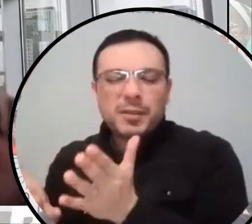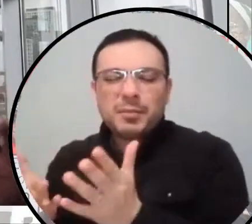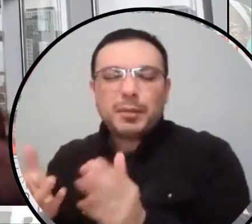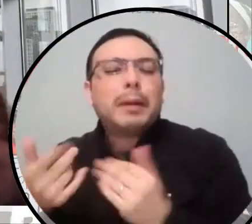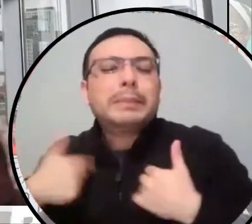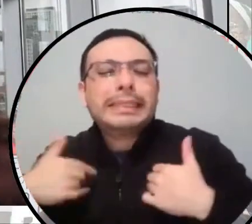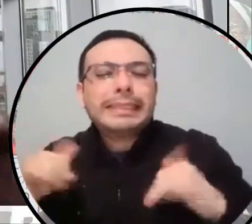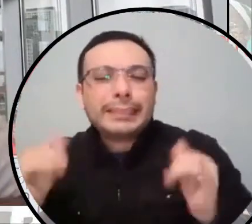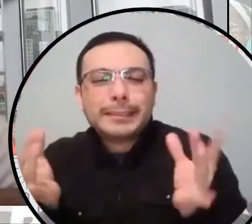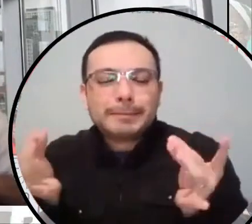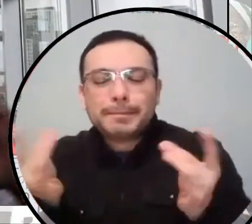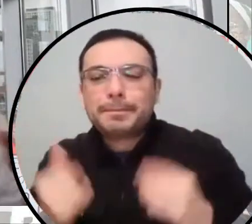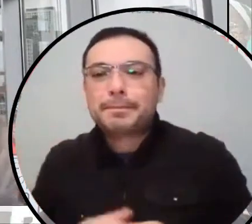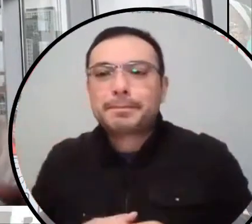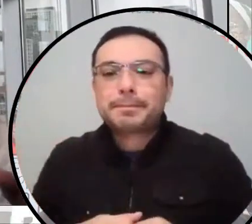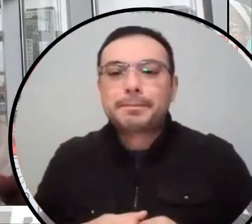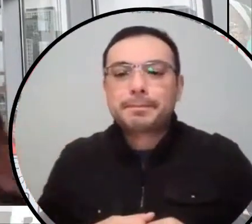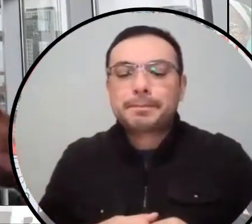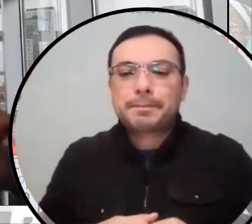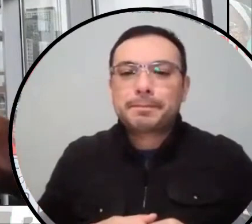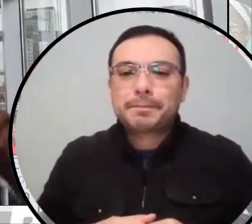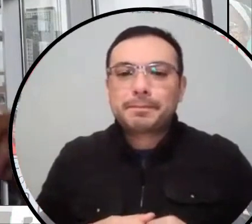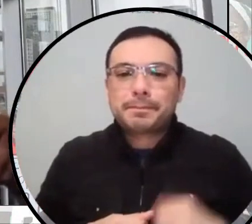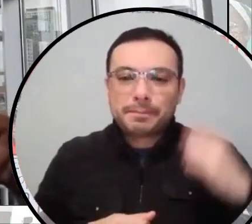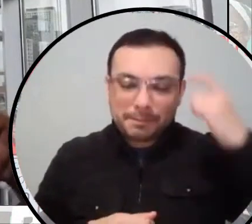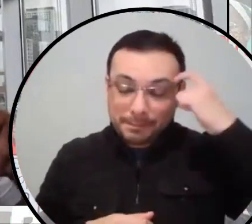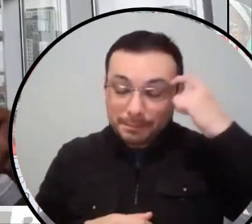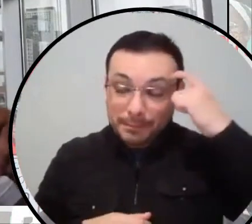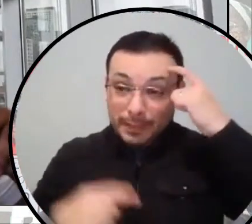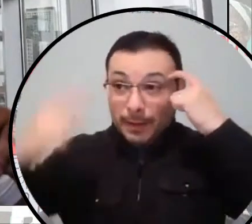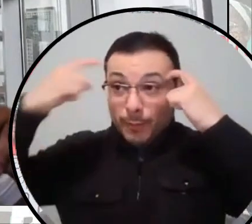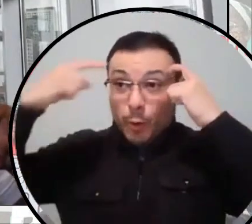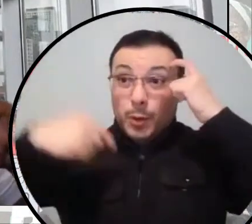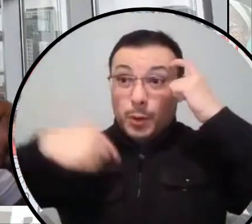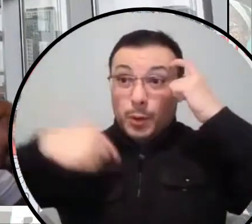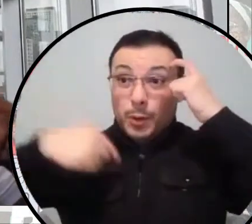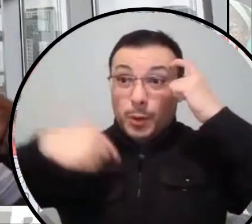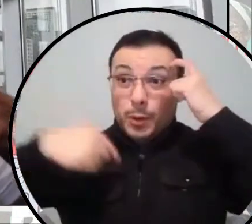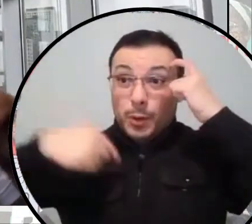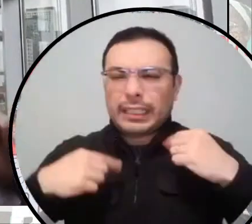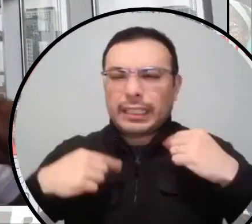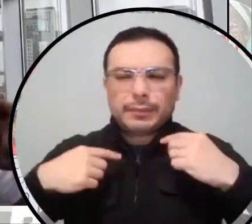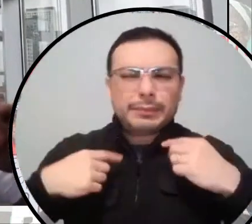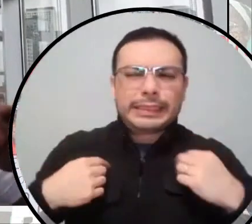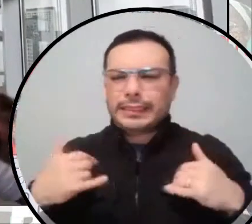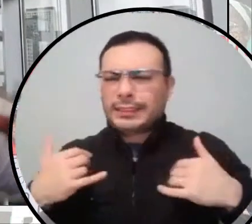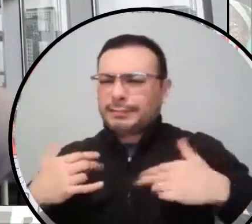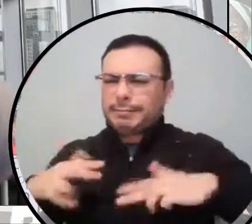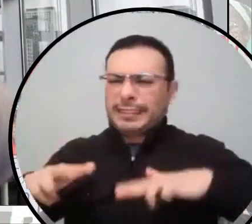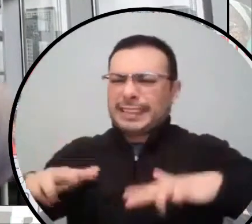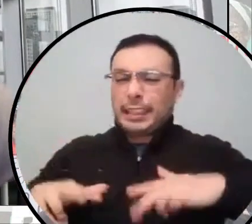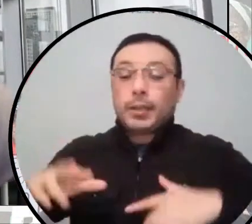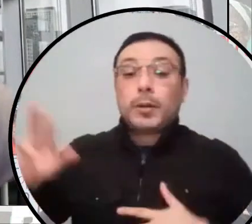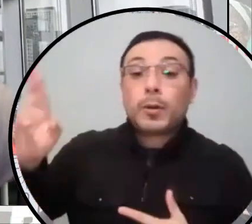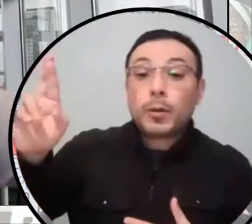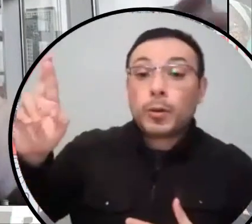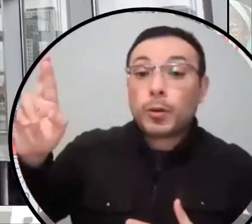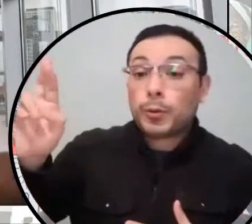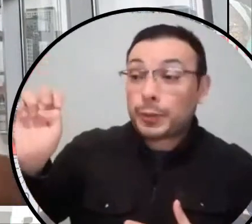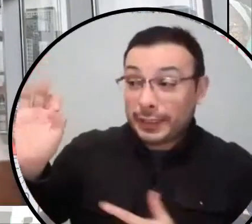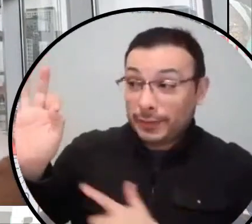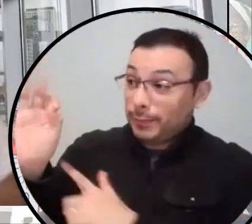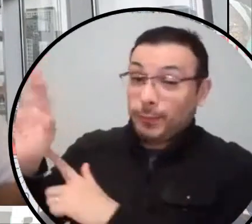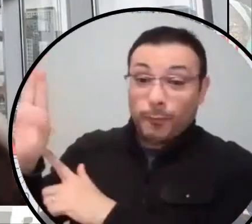it, it bothers me a little bit when they just talk about solely reform, because reform means to me, uh, uh, pour money into the police